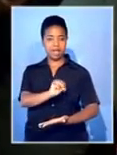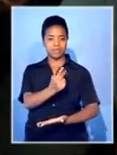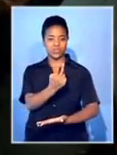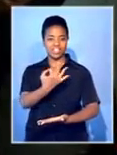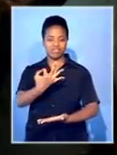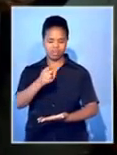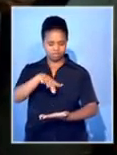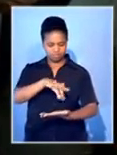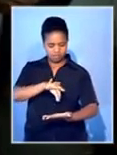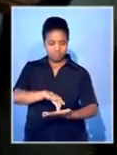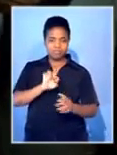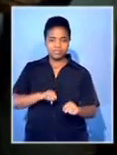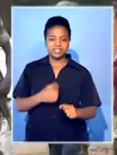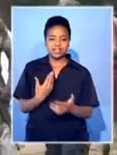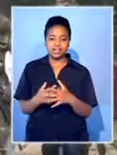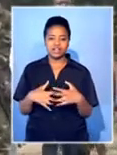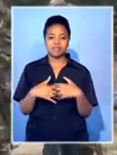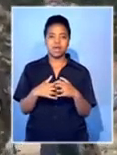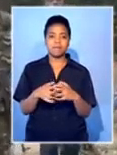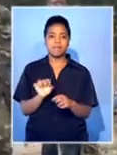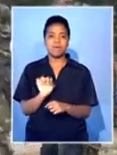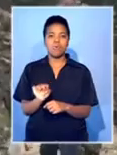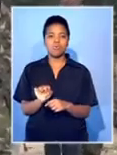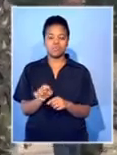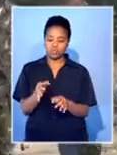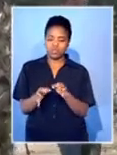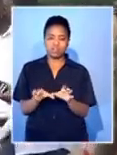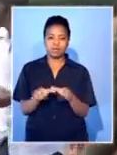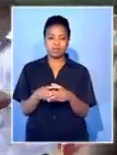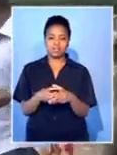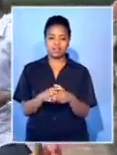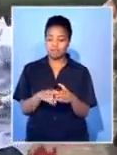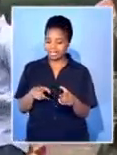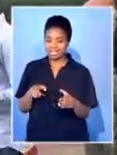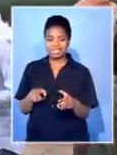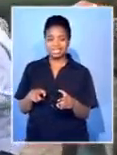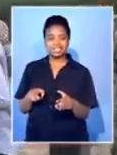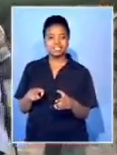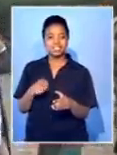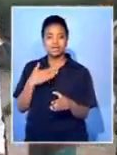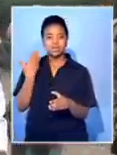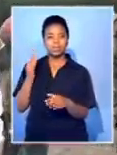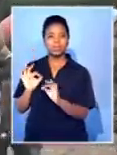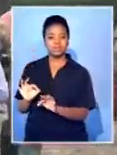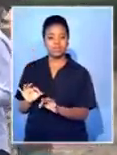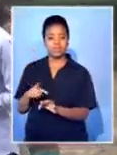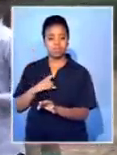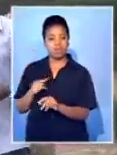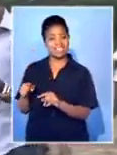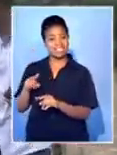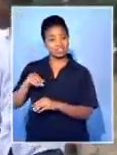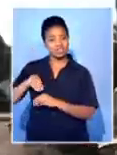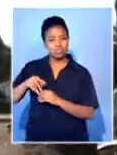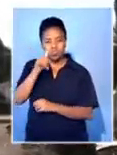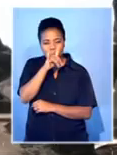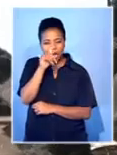group and allows it to form a political party. The deal, however, does not provide provisions for amnesty for M23 commanders accused of crimes of